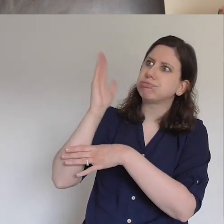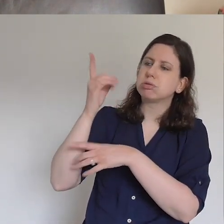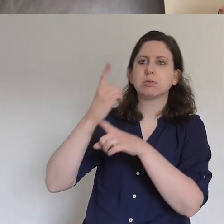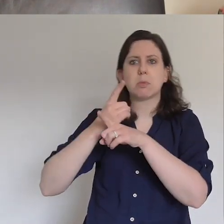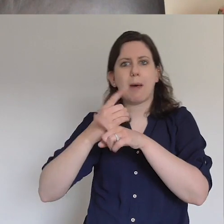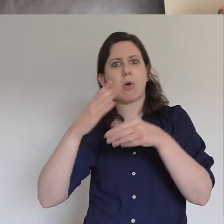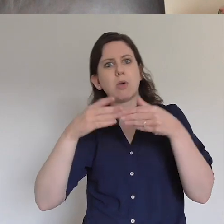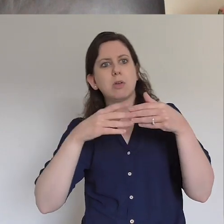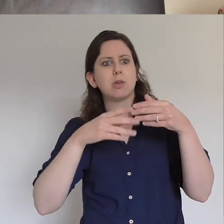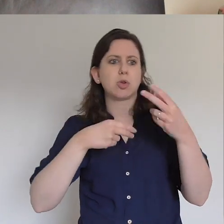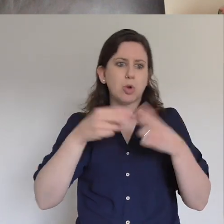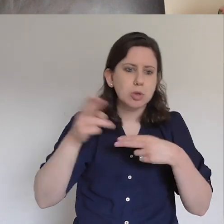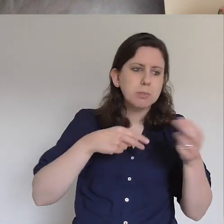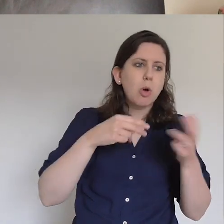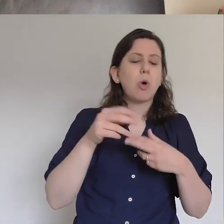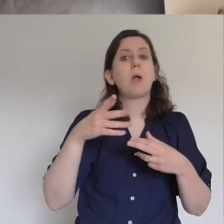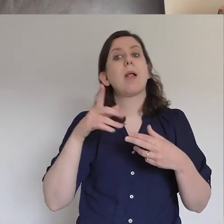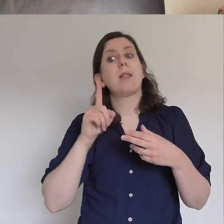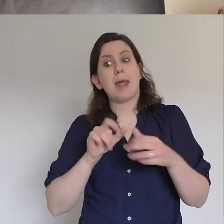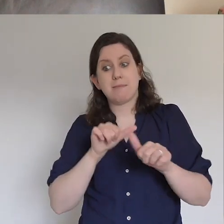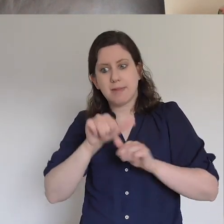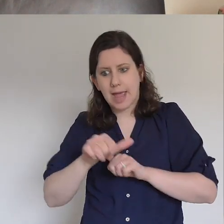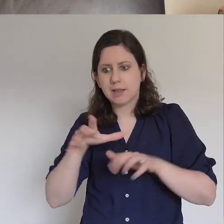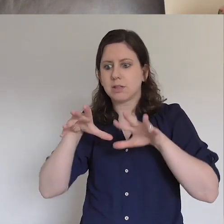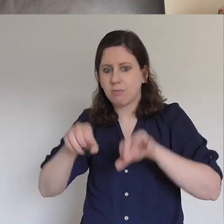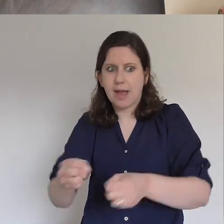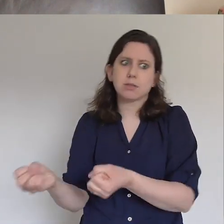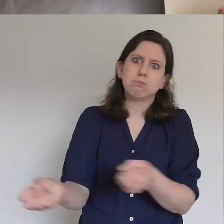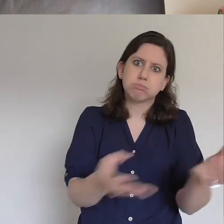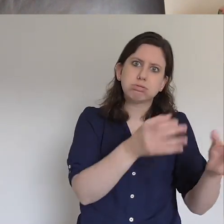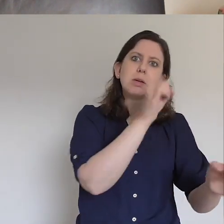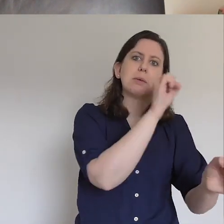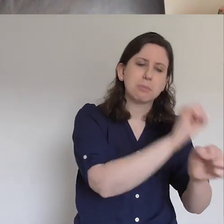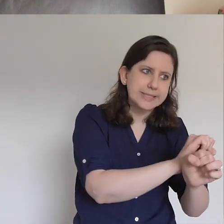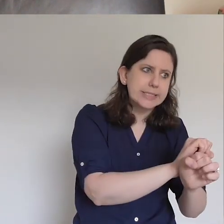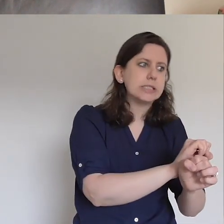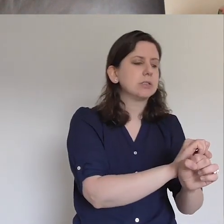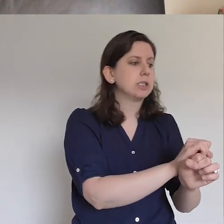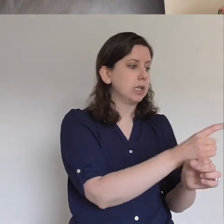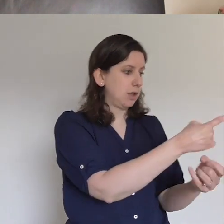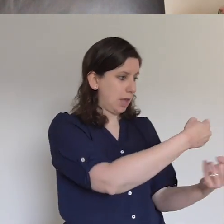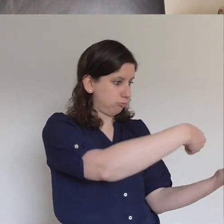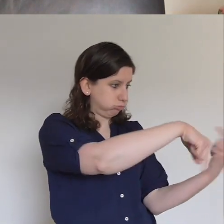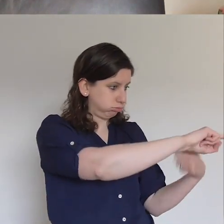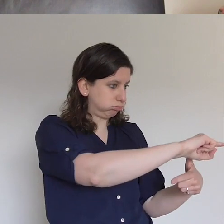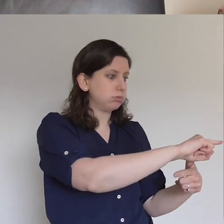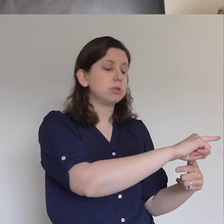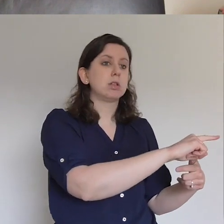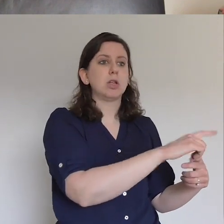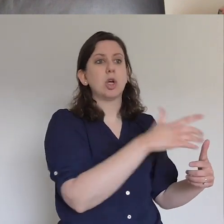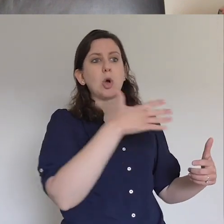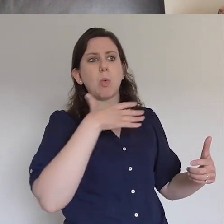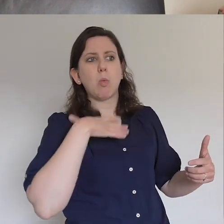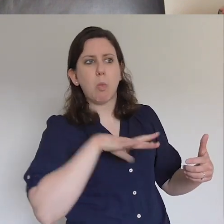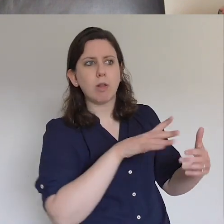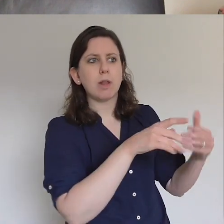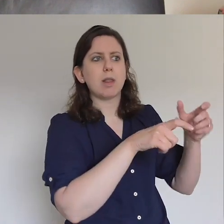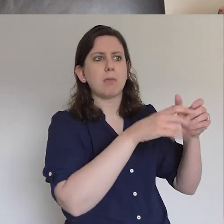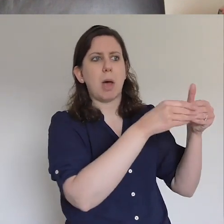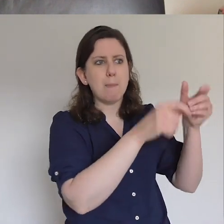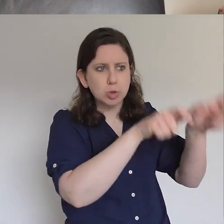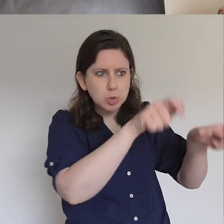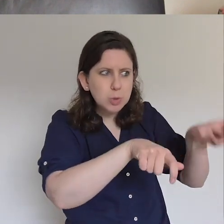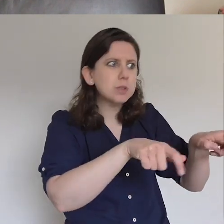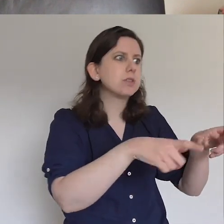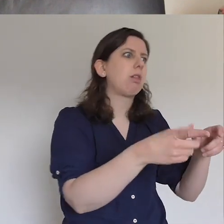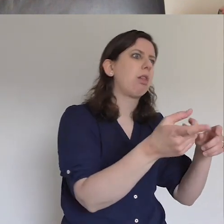miraculous delivery from imprisonment by an angel, to the Sanhedrin sending for them and them not being there, to the Sanhedrin trying to solve it,